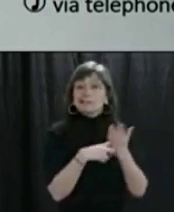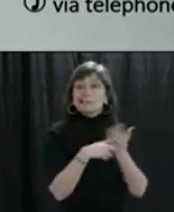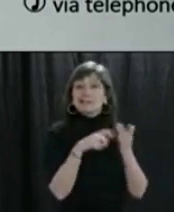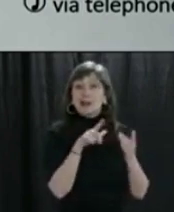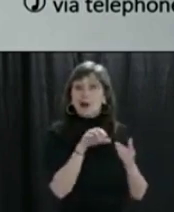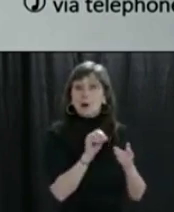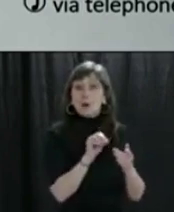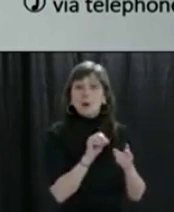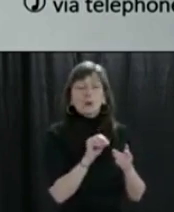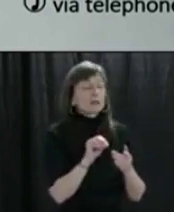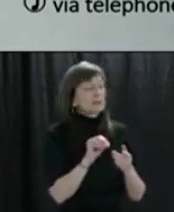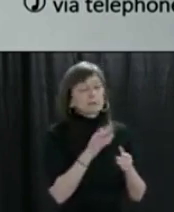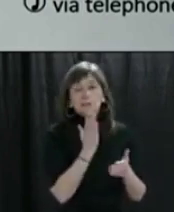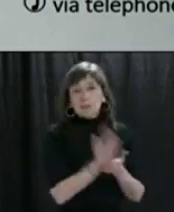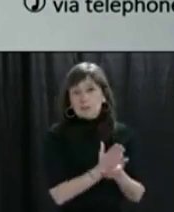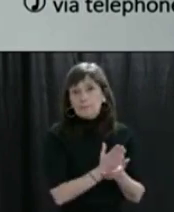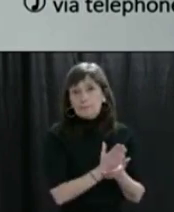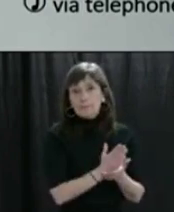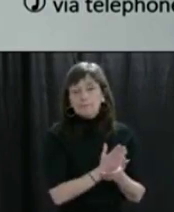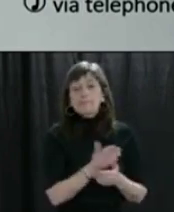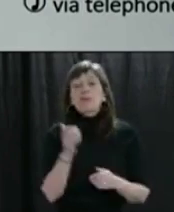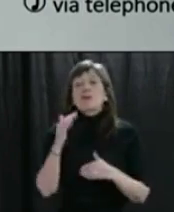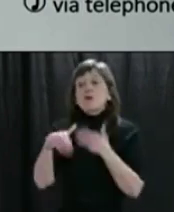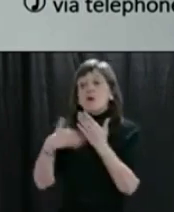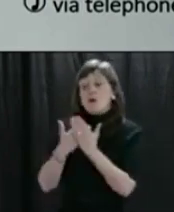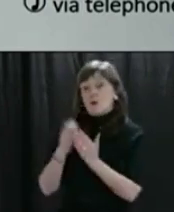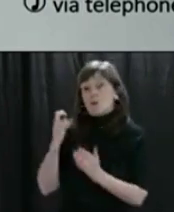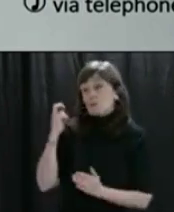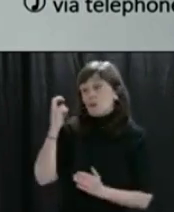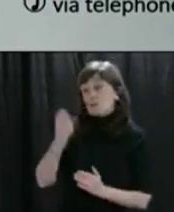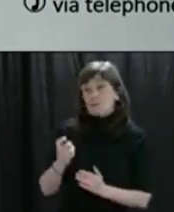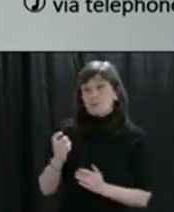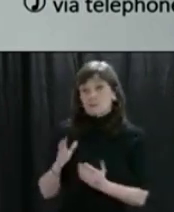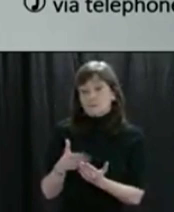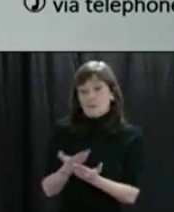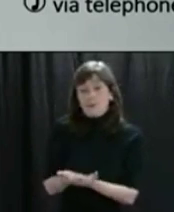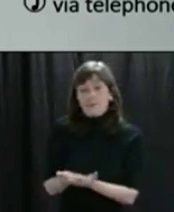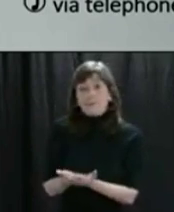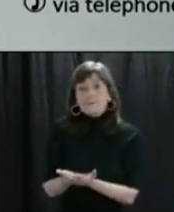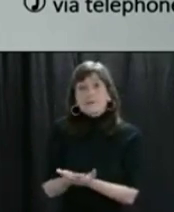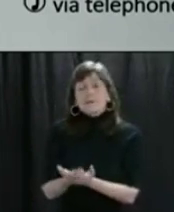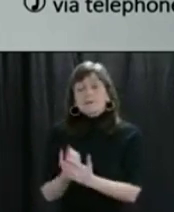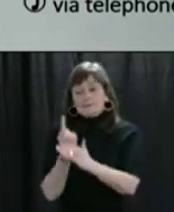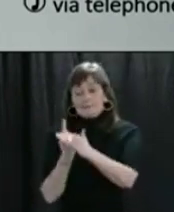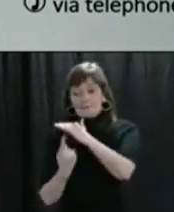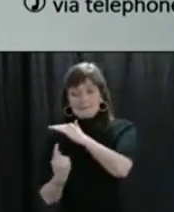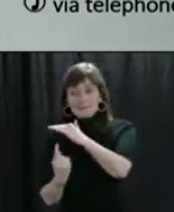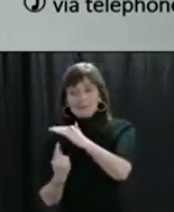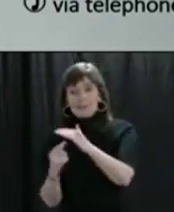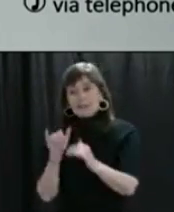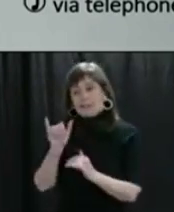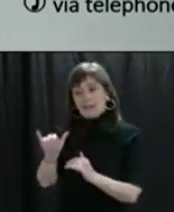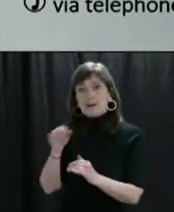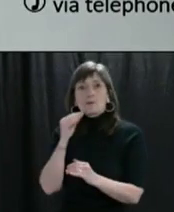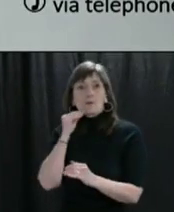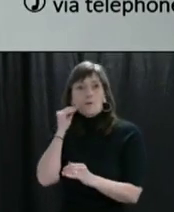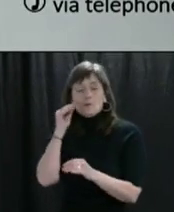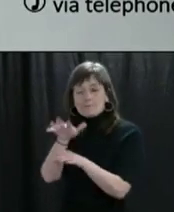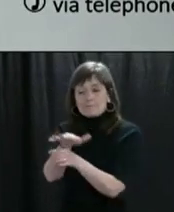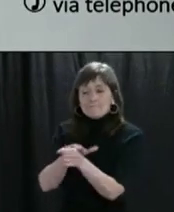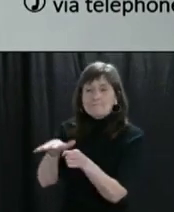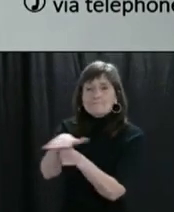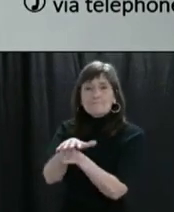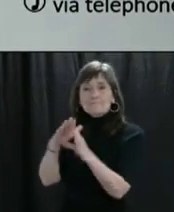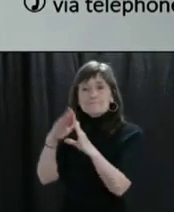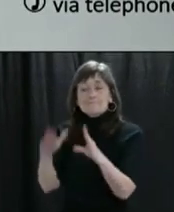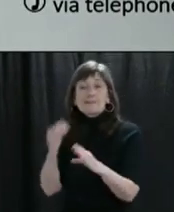in-store. All travelers must self-isolate and are to remain on their own property. For those living in a condominium